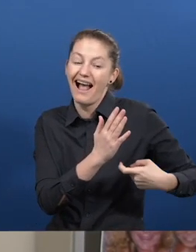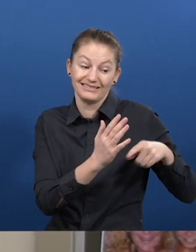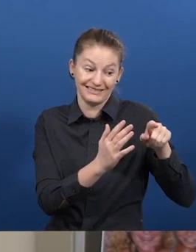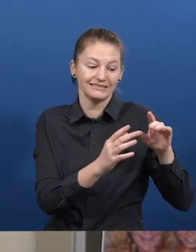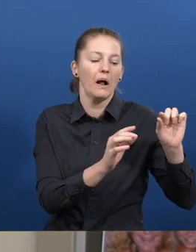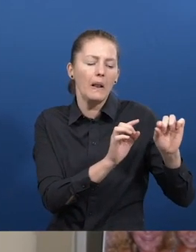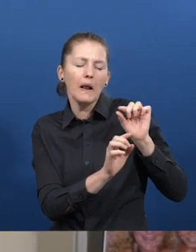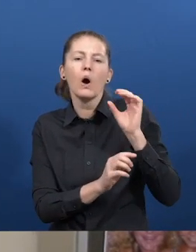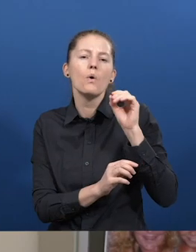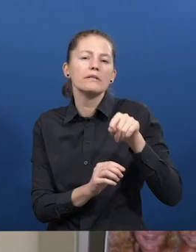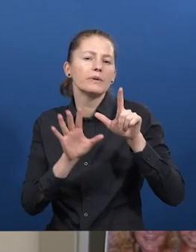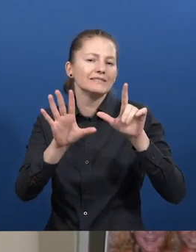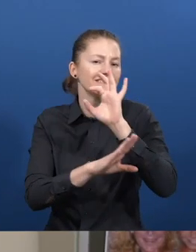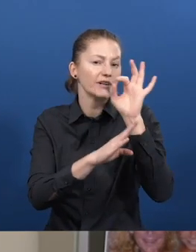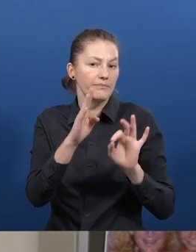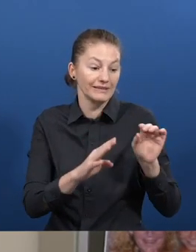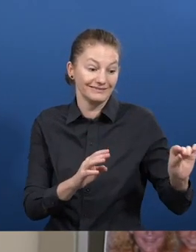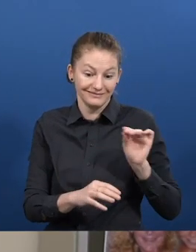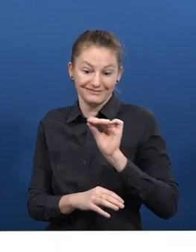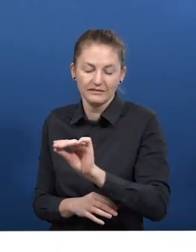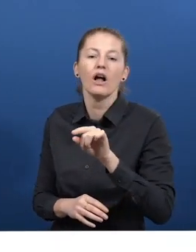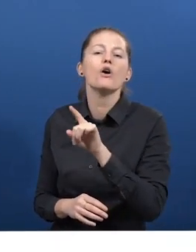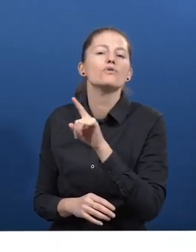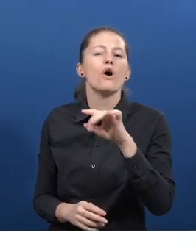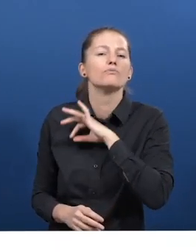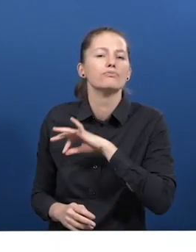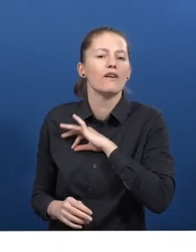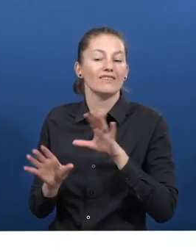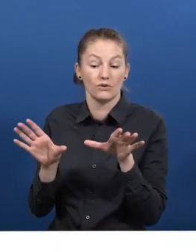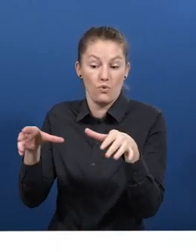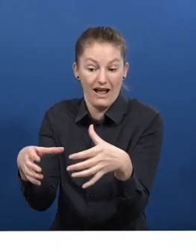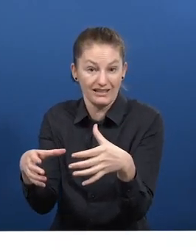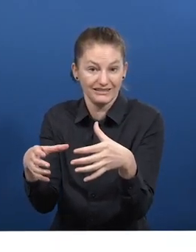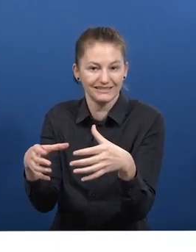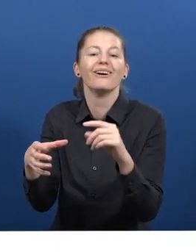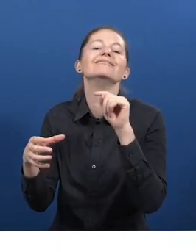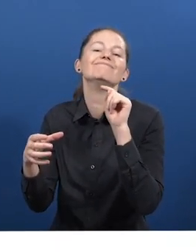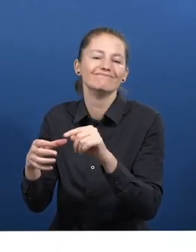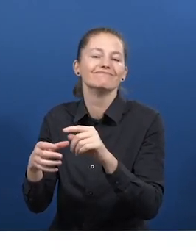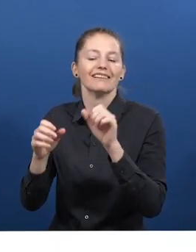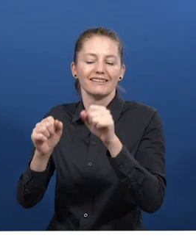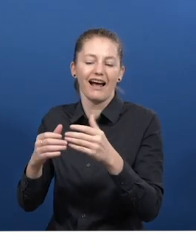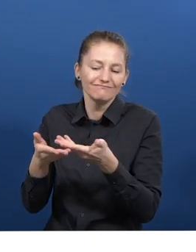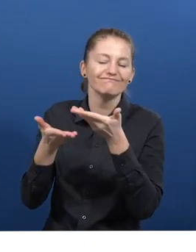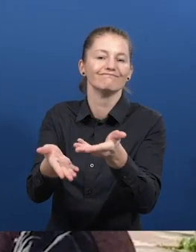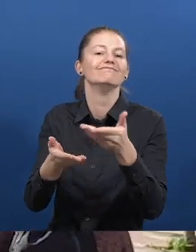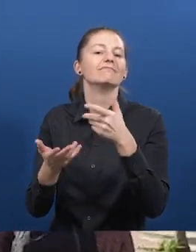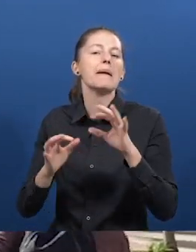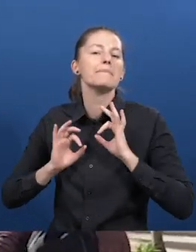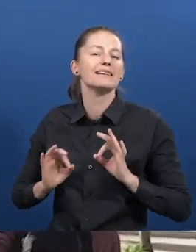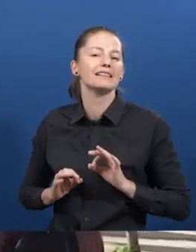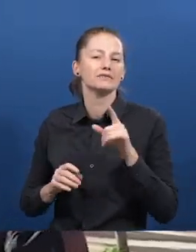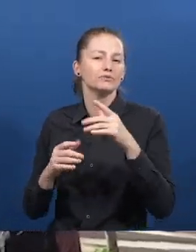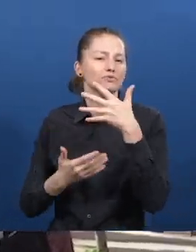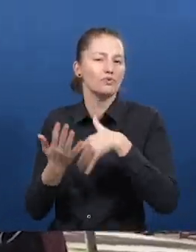How does APSA Penitentiary Program work? The financial support for this program comes from the 0.7% of the income tax that the Spanish